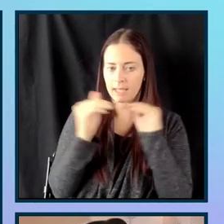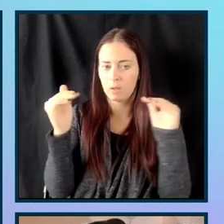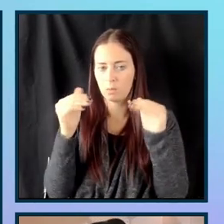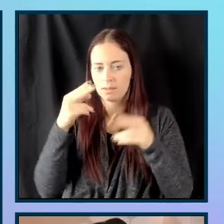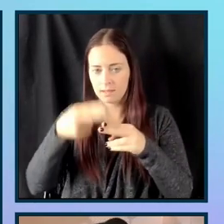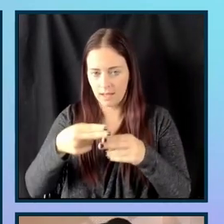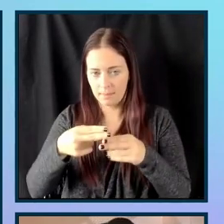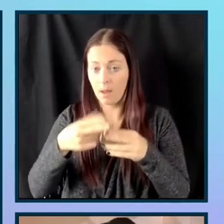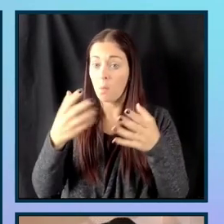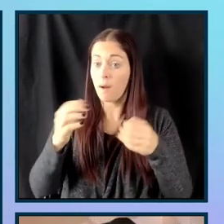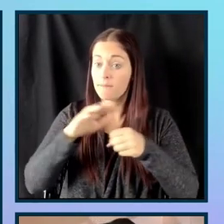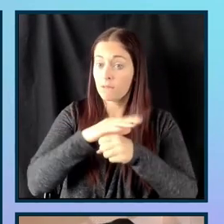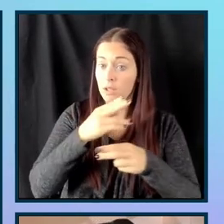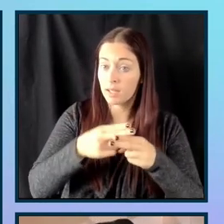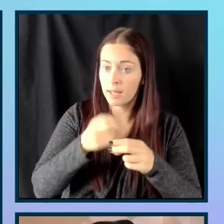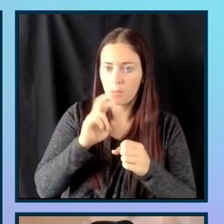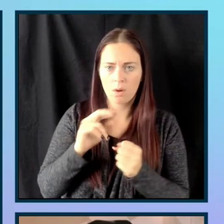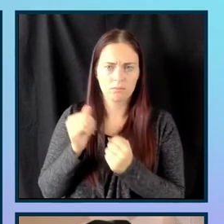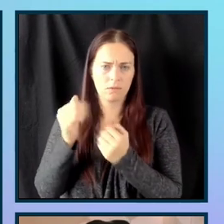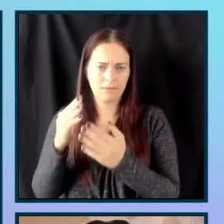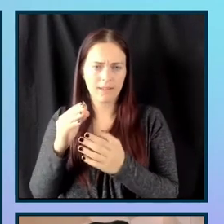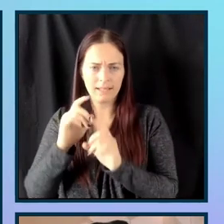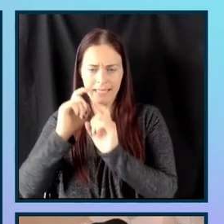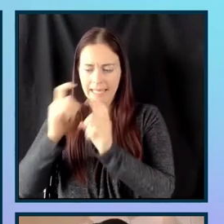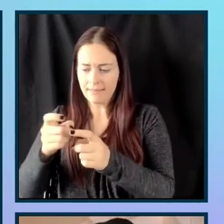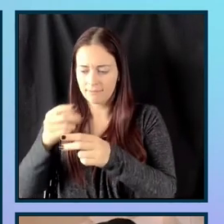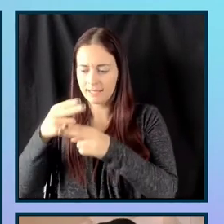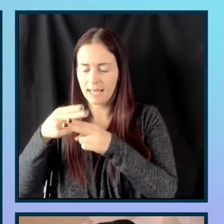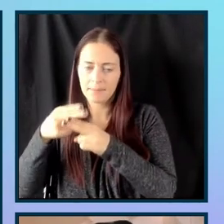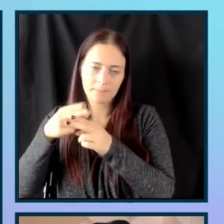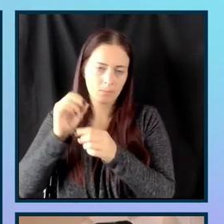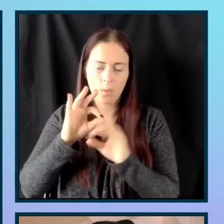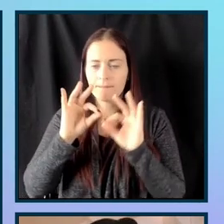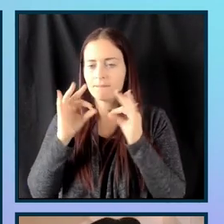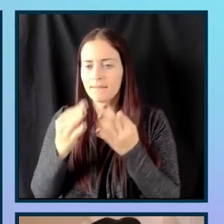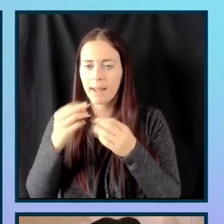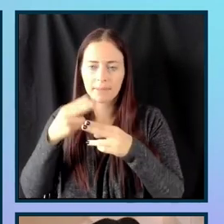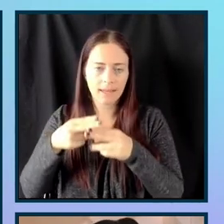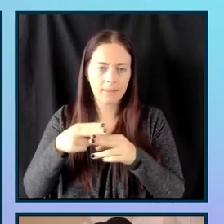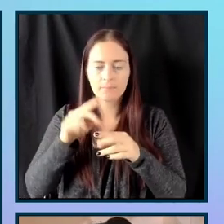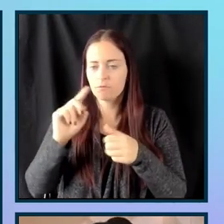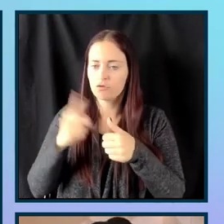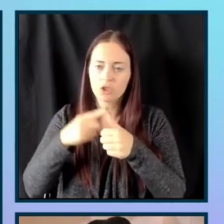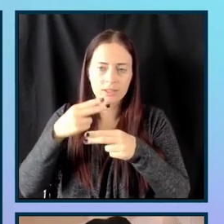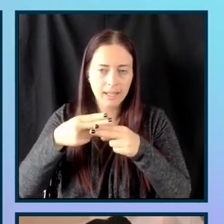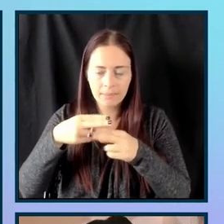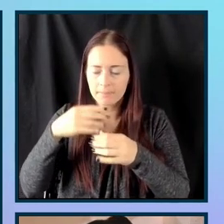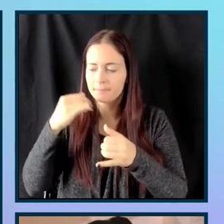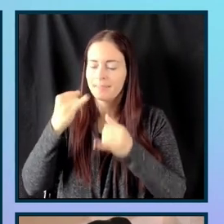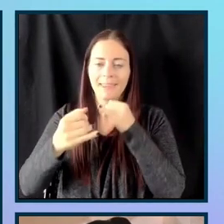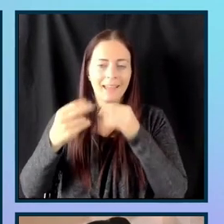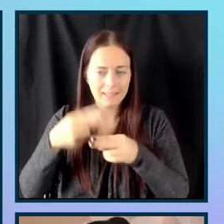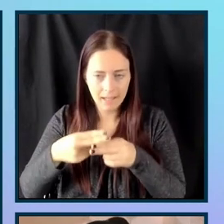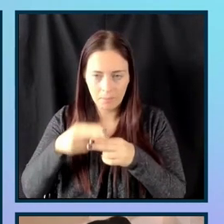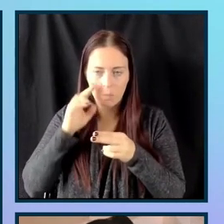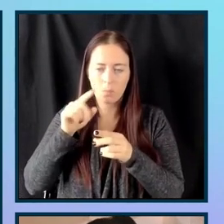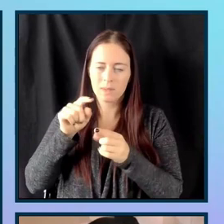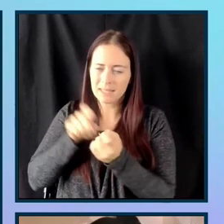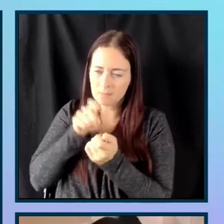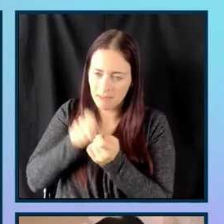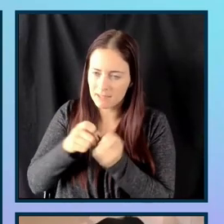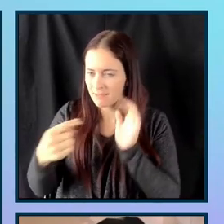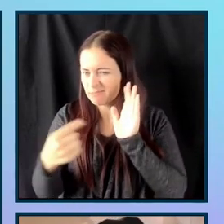full name, or a given name if I want their first name, family name, if I only want their last name, and so on. So, there's a lot of different